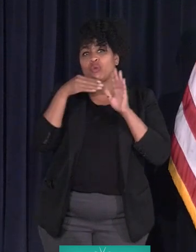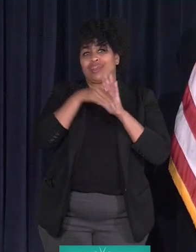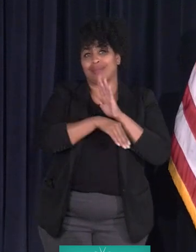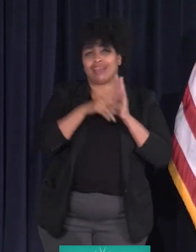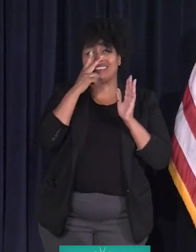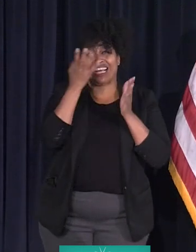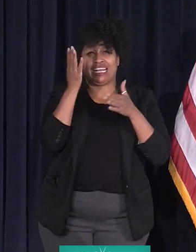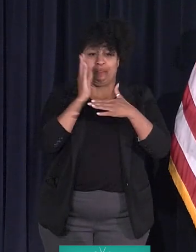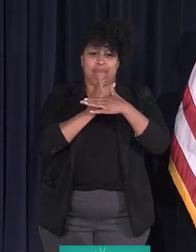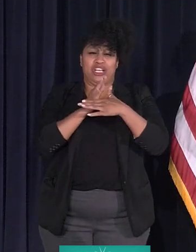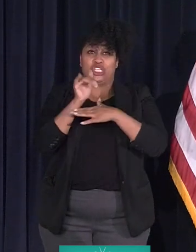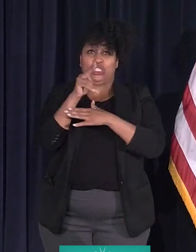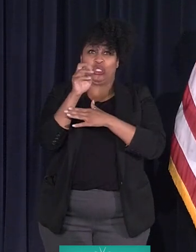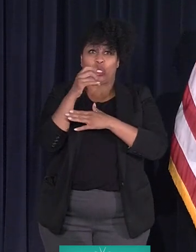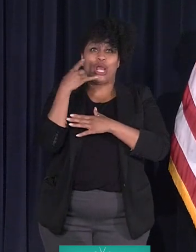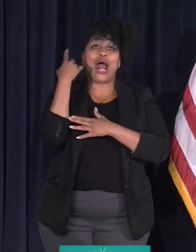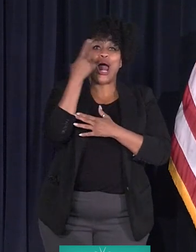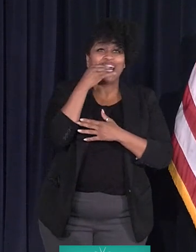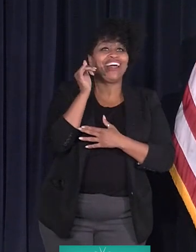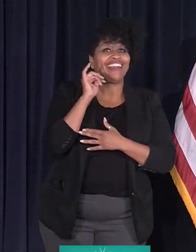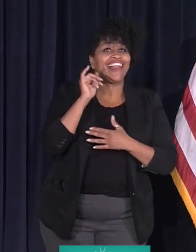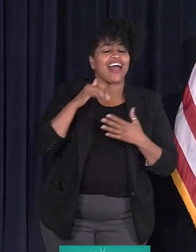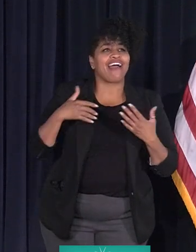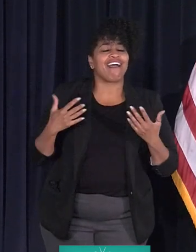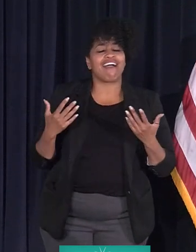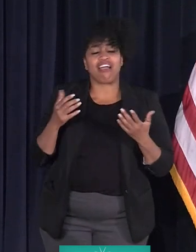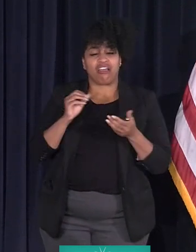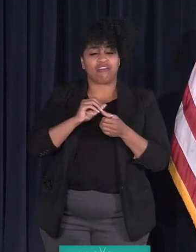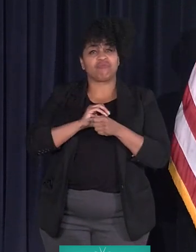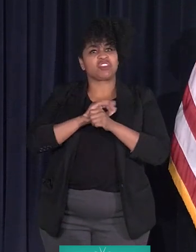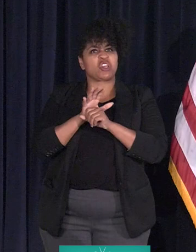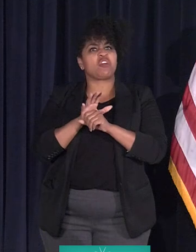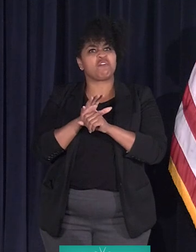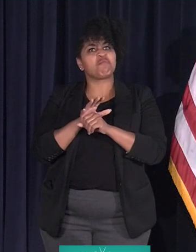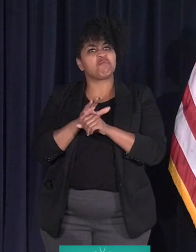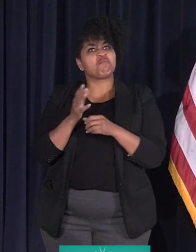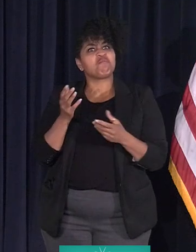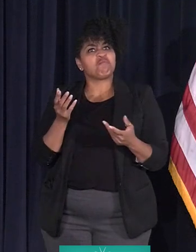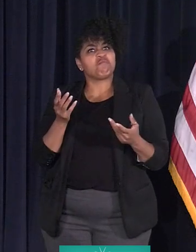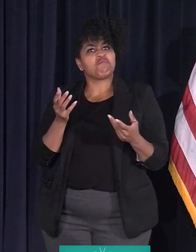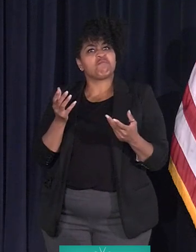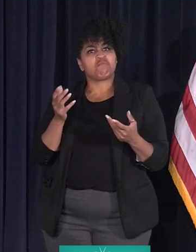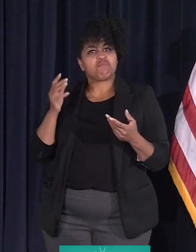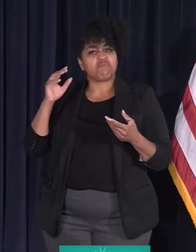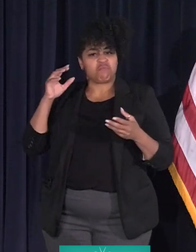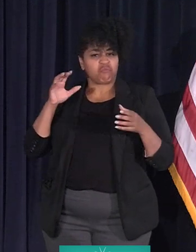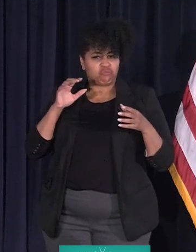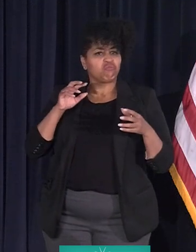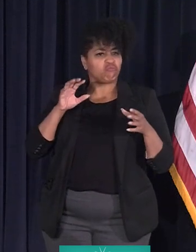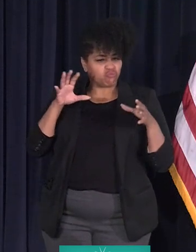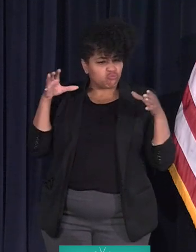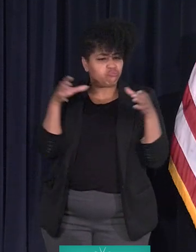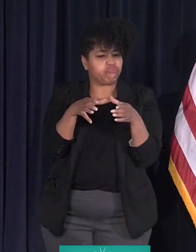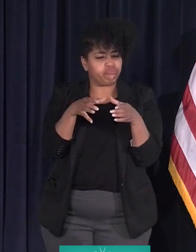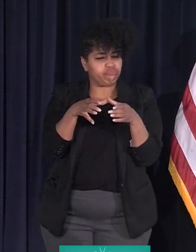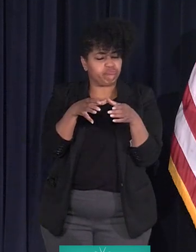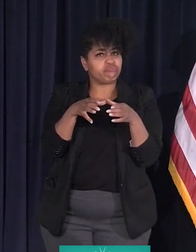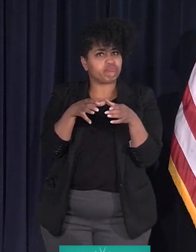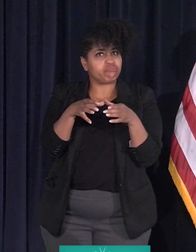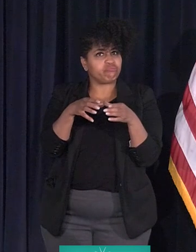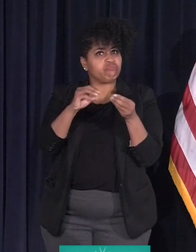in the middle of June, it looked like COVID was by and large contained in this country and certainly